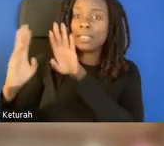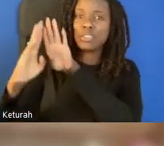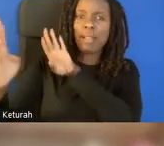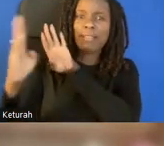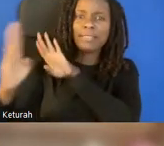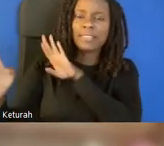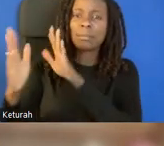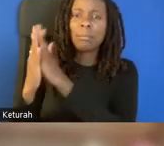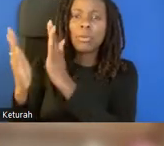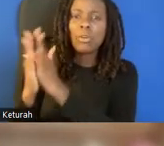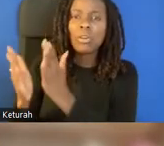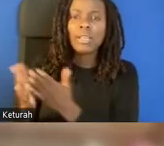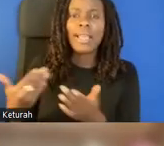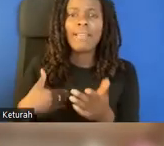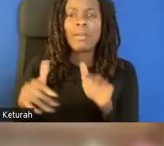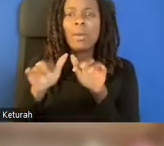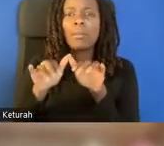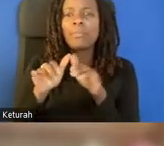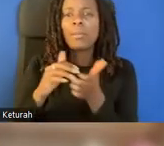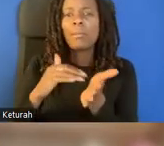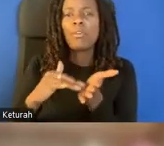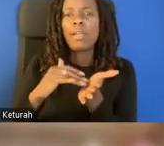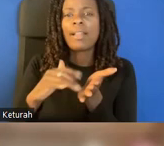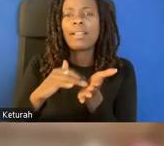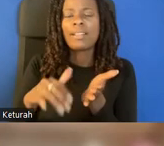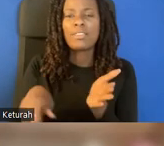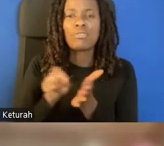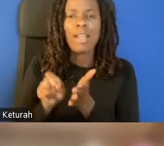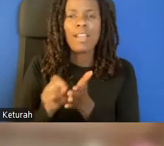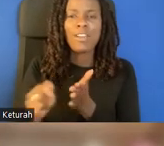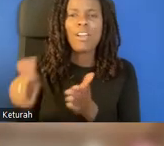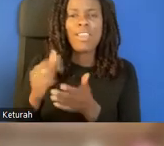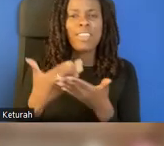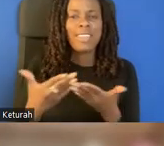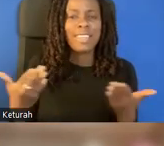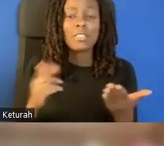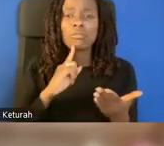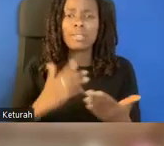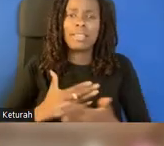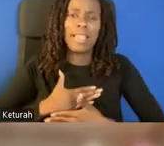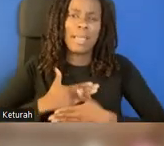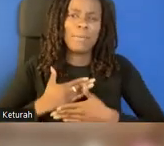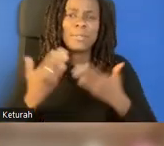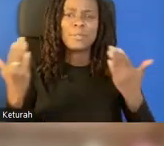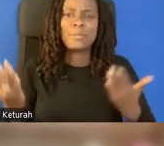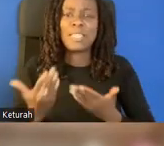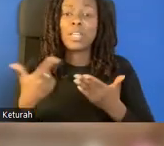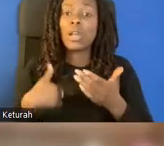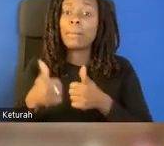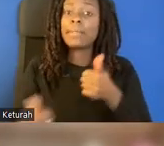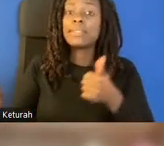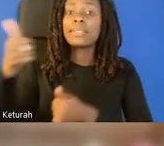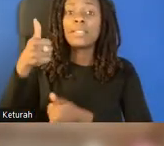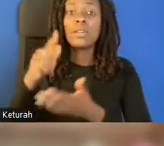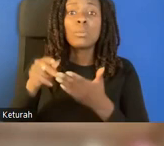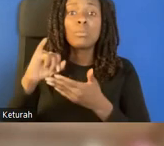a braille writer and some other miscellaneous things. I am delighted to be here with you guys today. I am senior project director